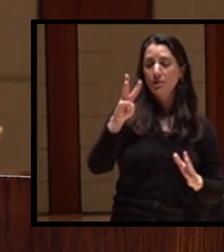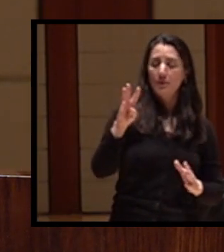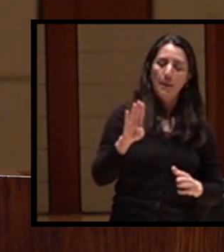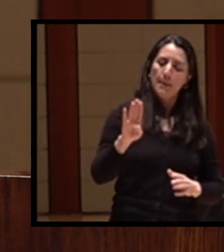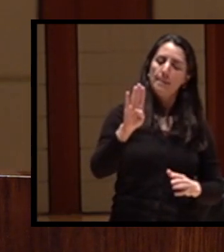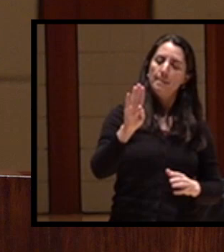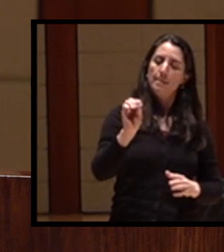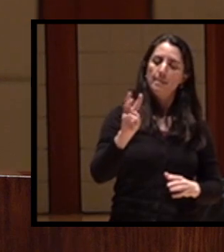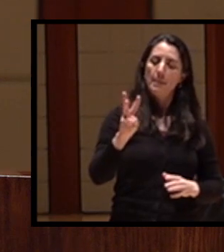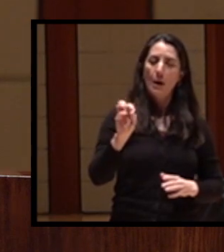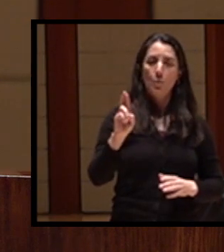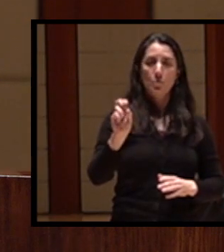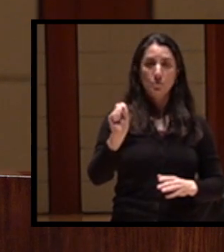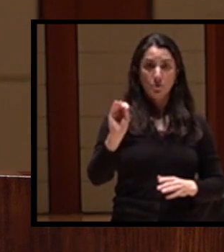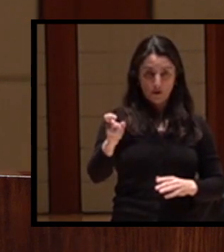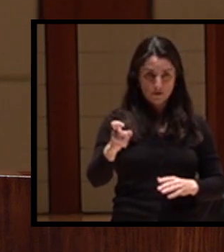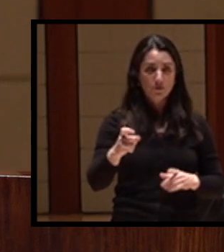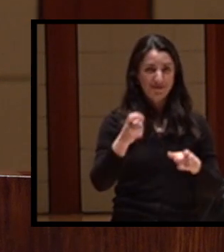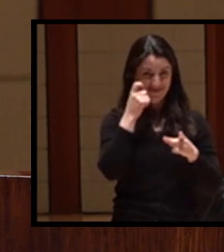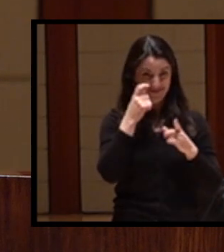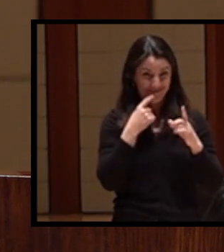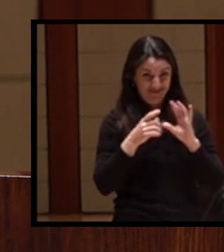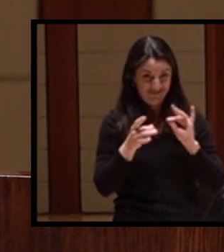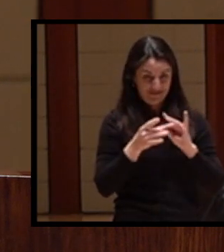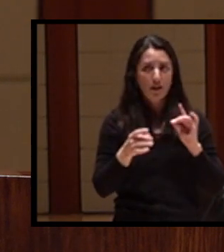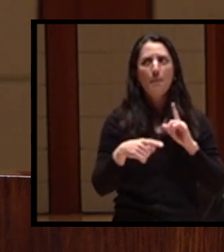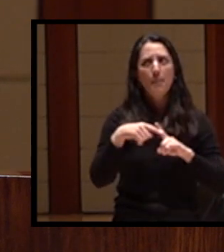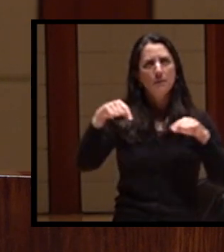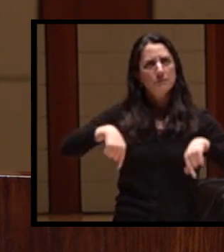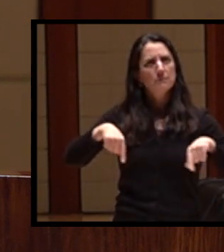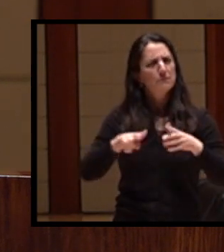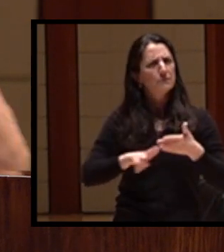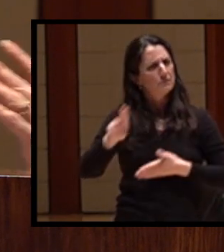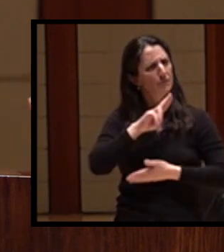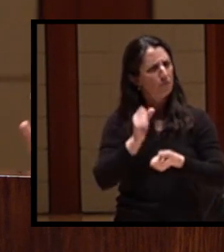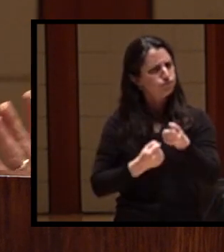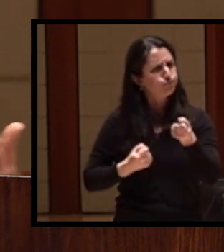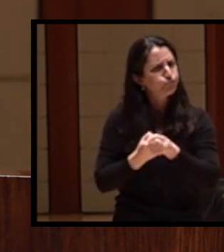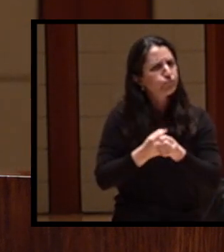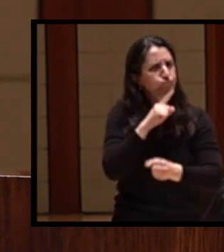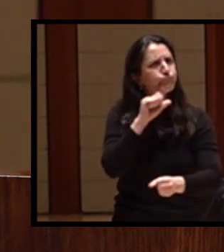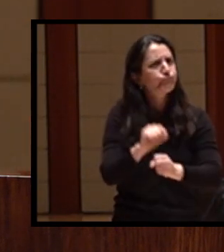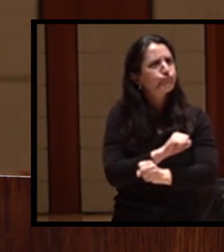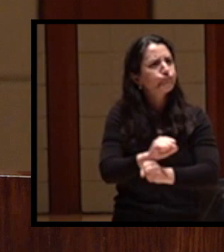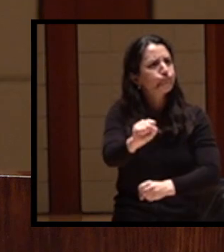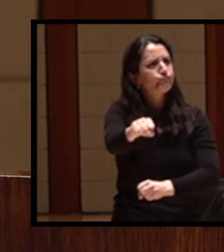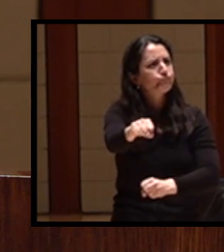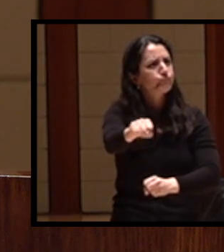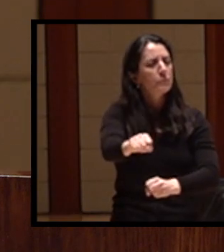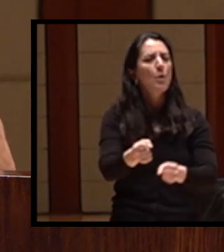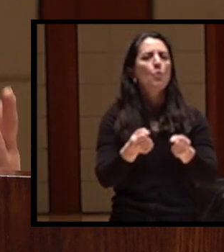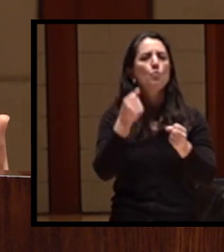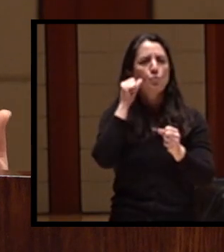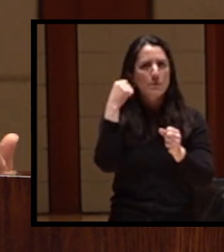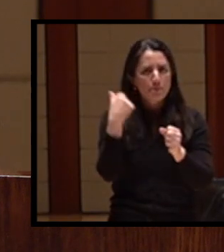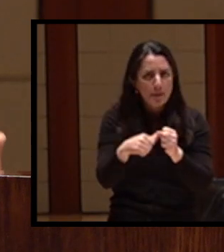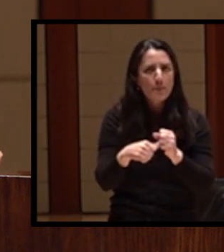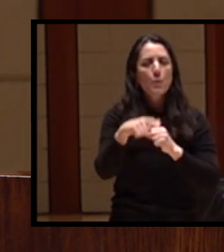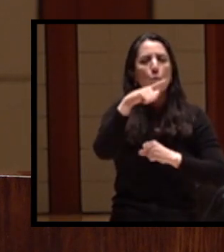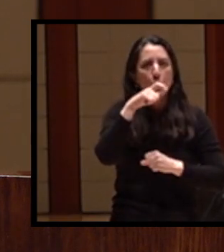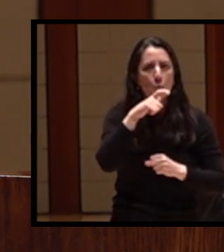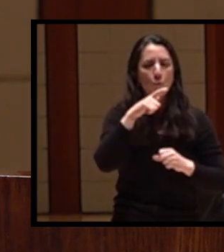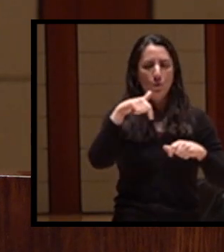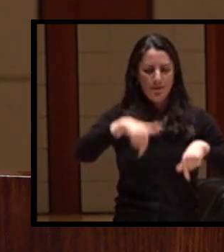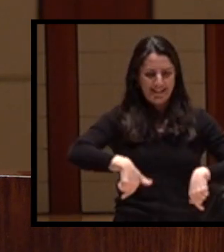university has supported is so important to acknowledging that all of us as Oregonians have a diverse